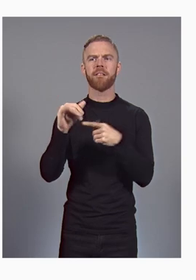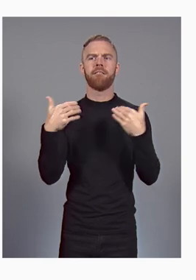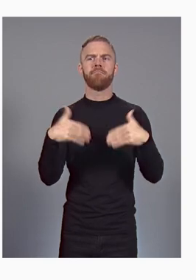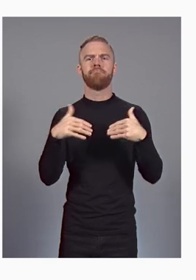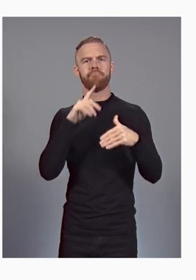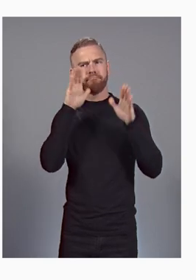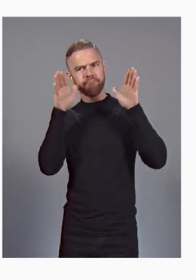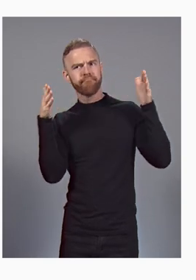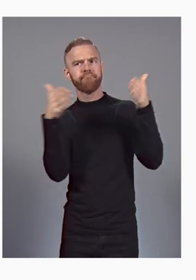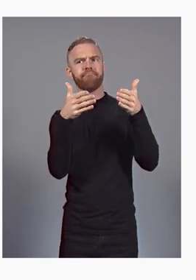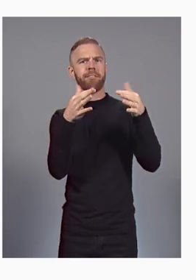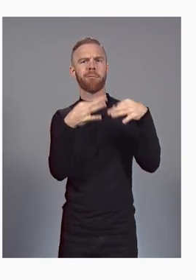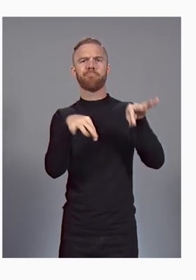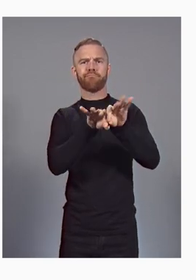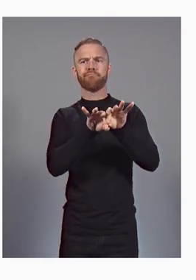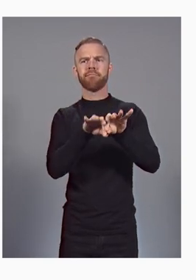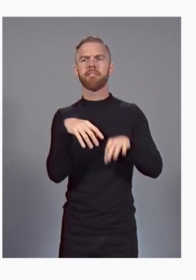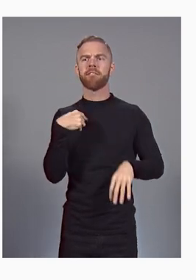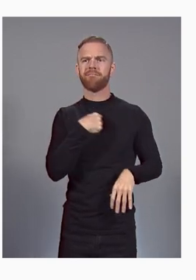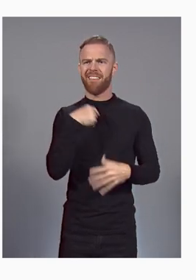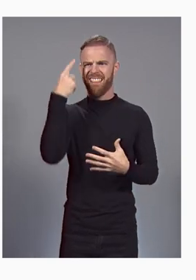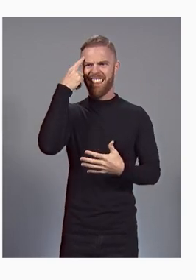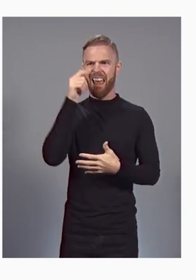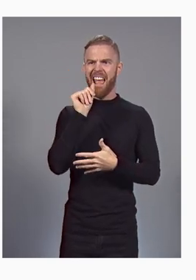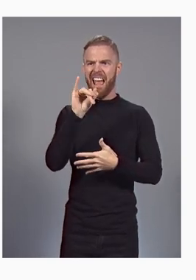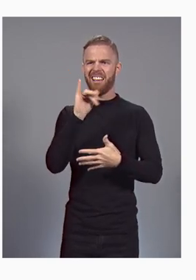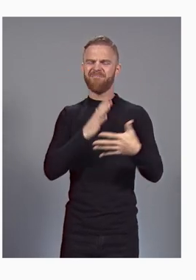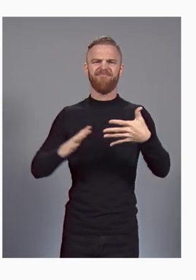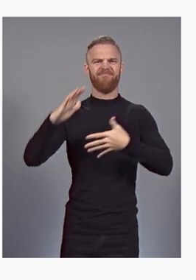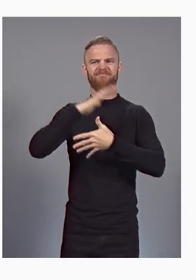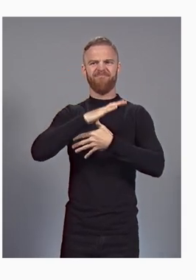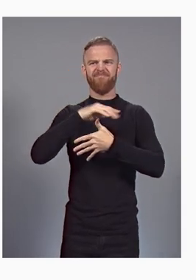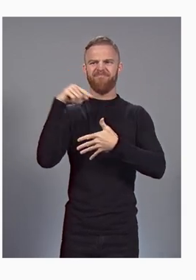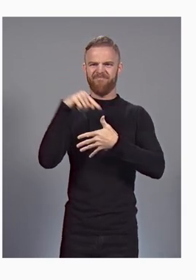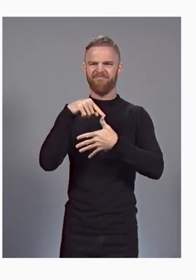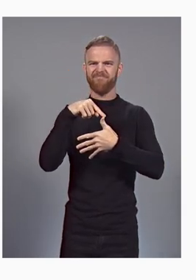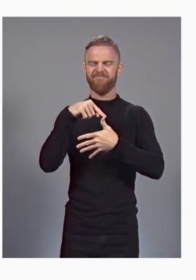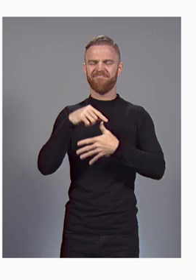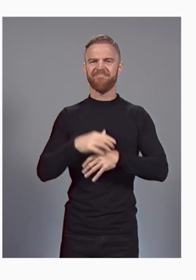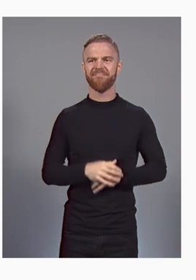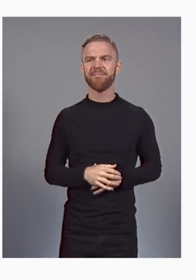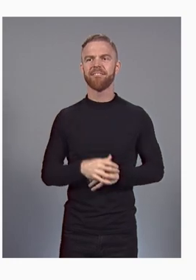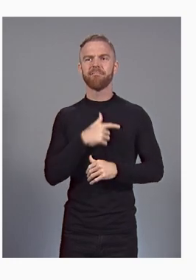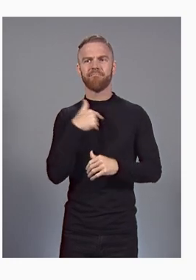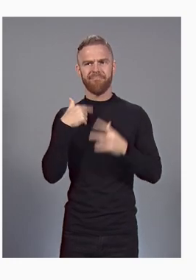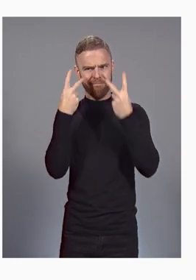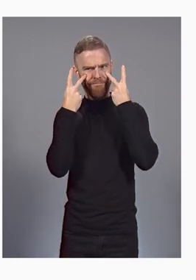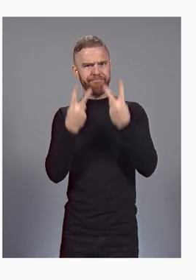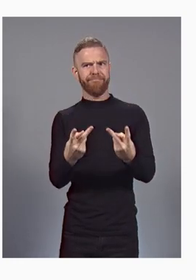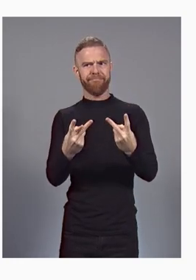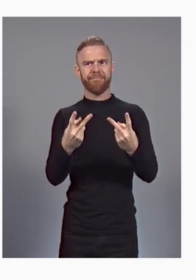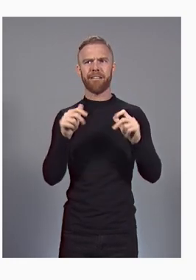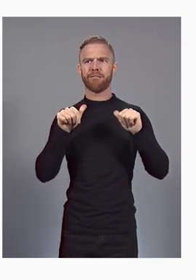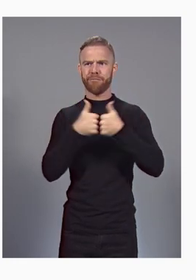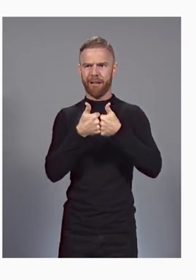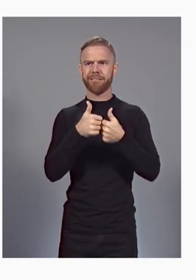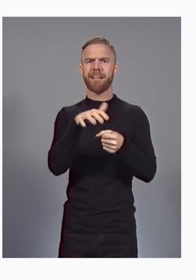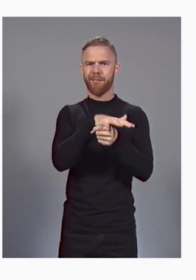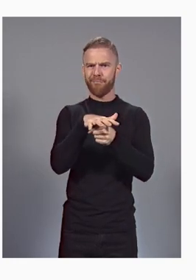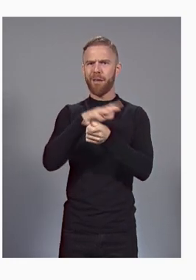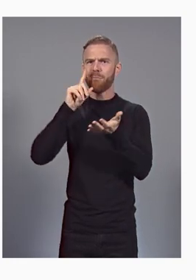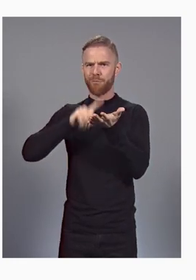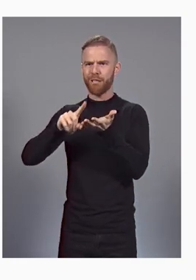an AI-first company. We've made progress in some of the most challenging areas of research, including translation,